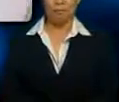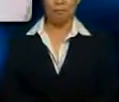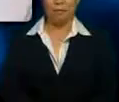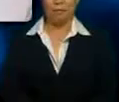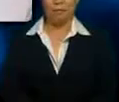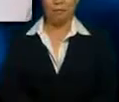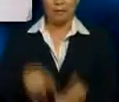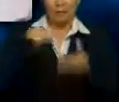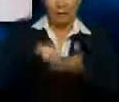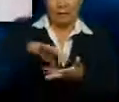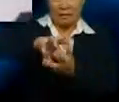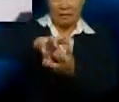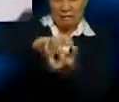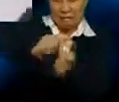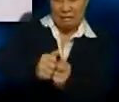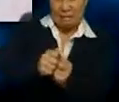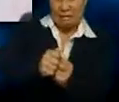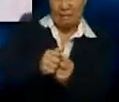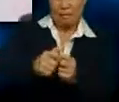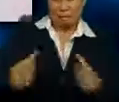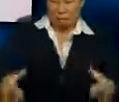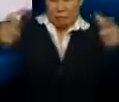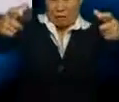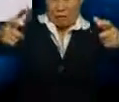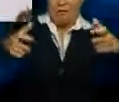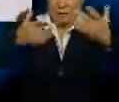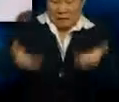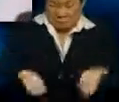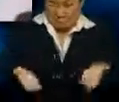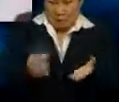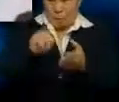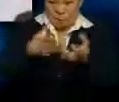This is the threshing drum. Here is where the separation takes place.